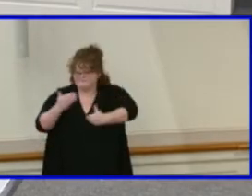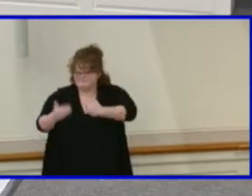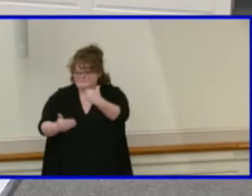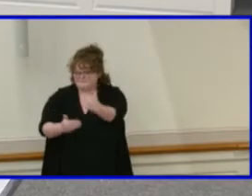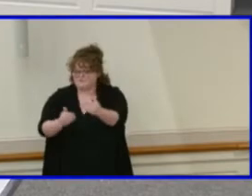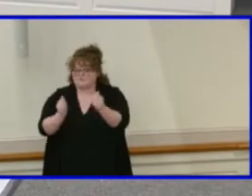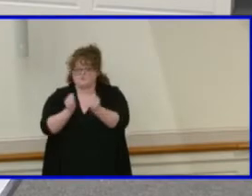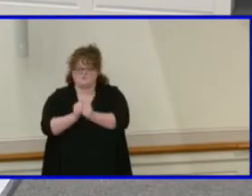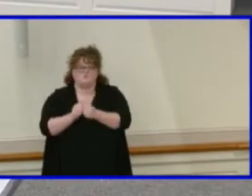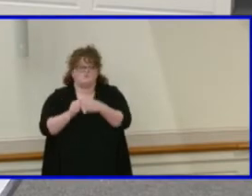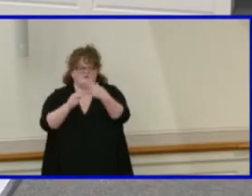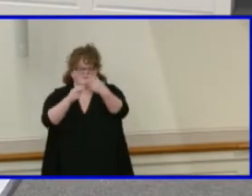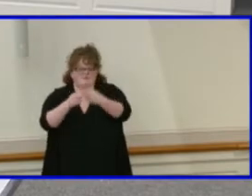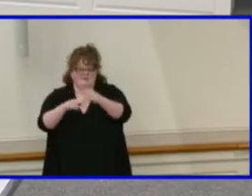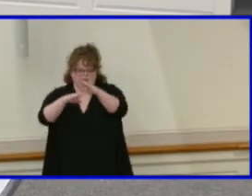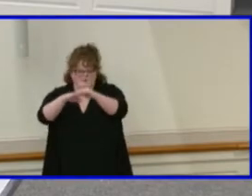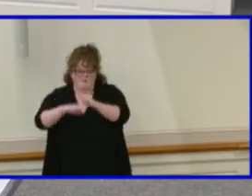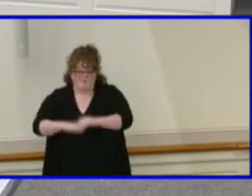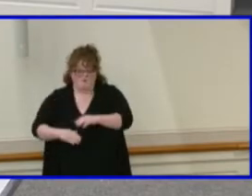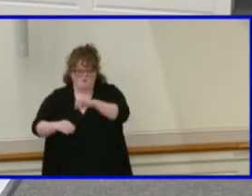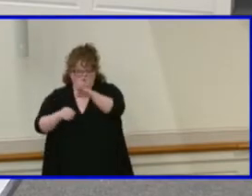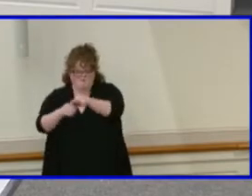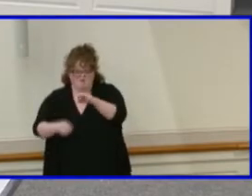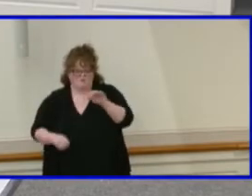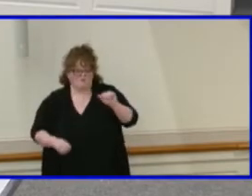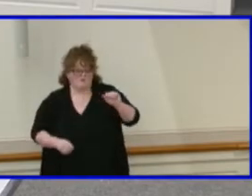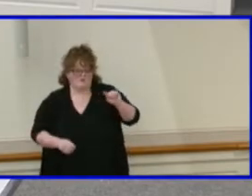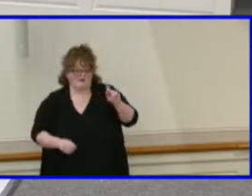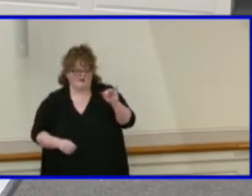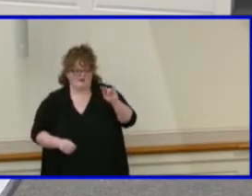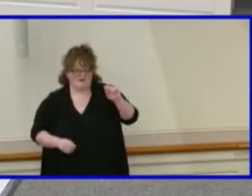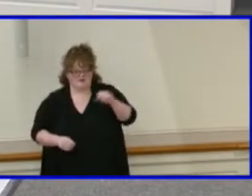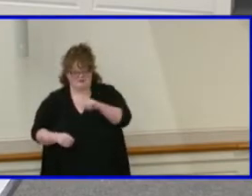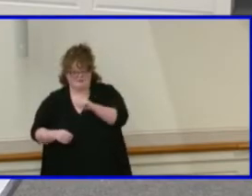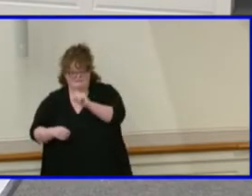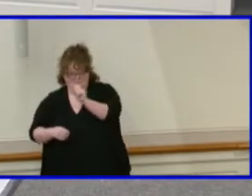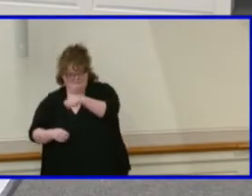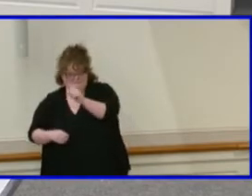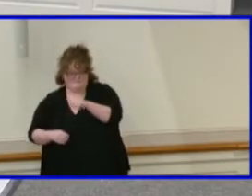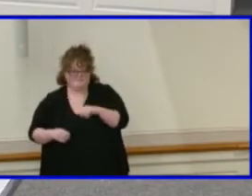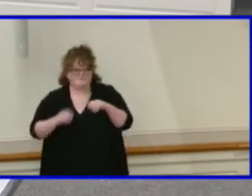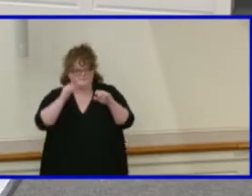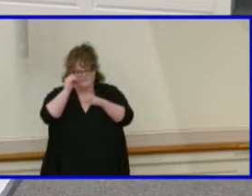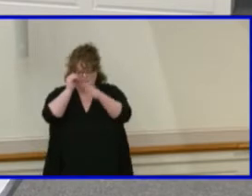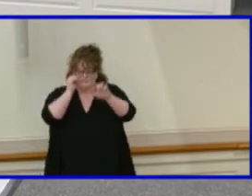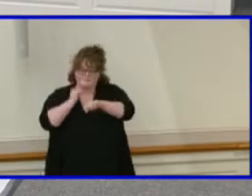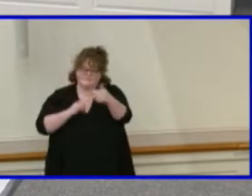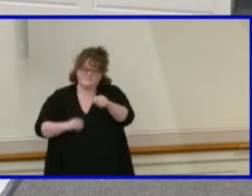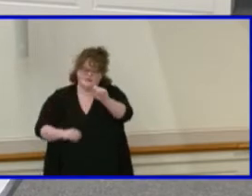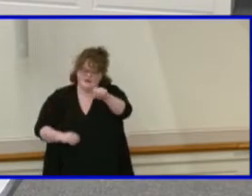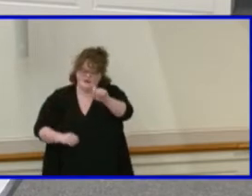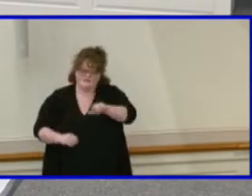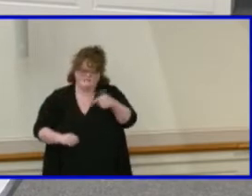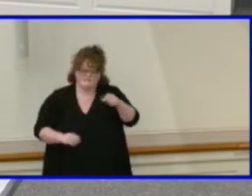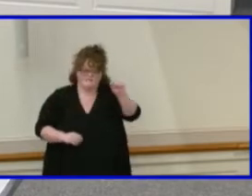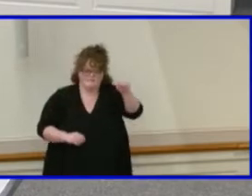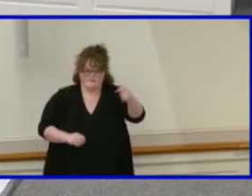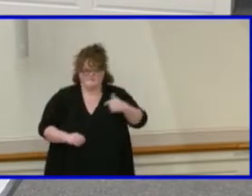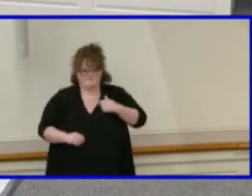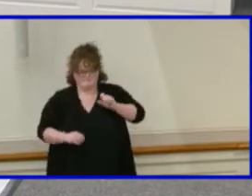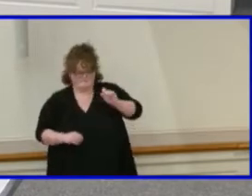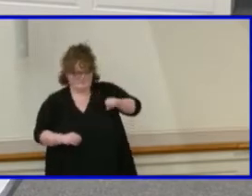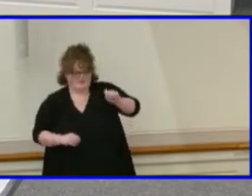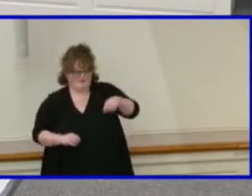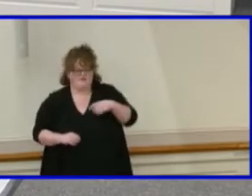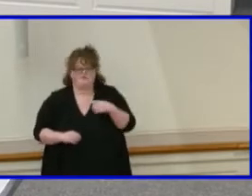roll call vote. Ms. Atkins. Aye. Ms. Kinsella. Aye. Ms. Shea. Aye. And I vote aye. Ms. Ogburn's